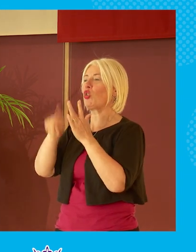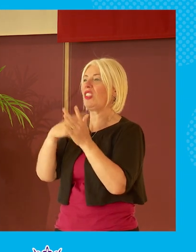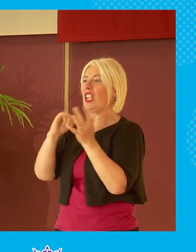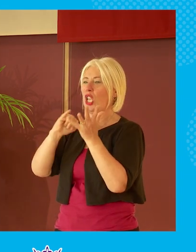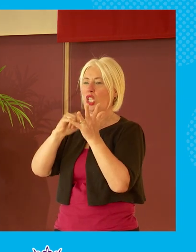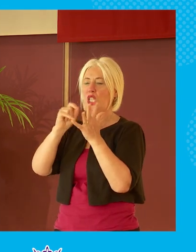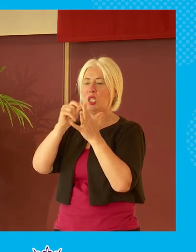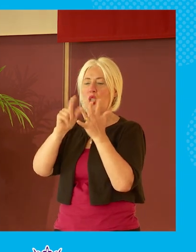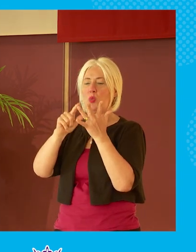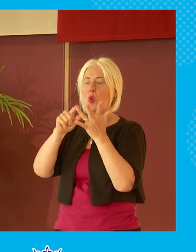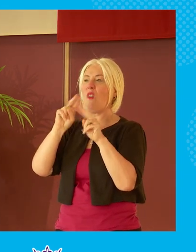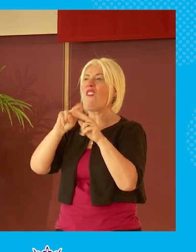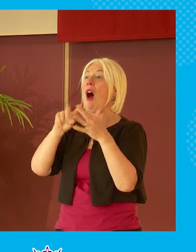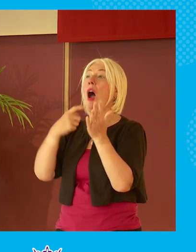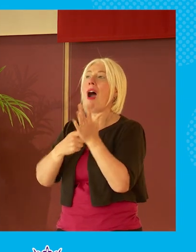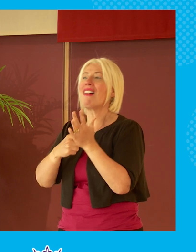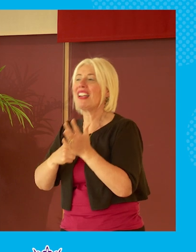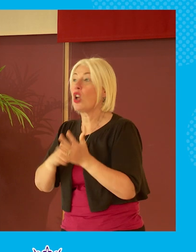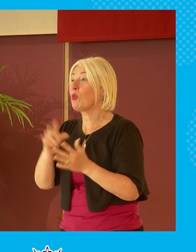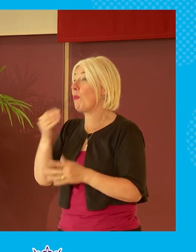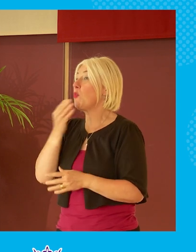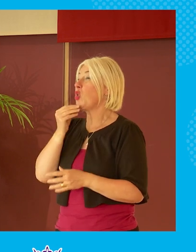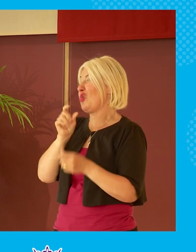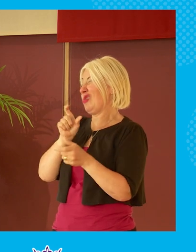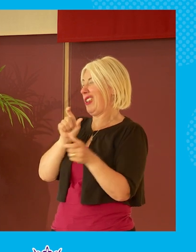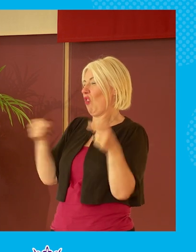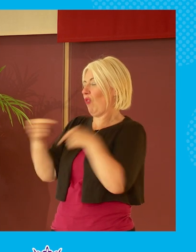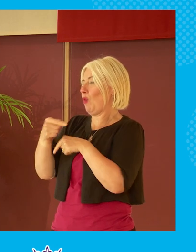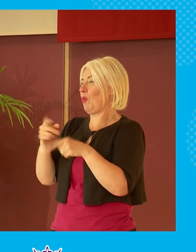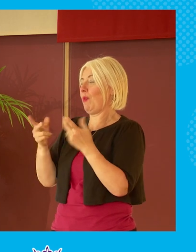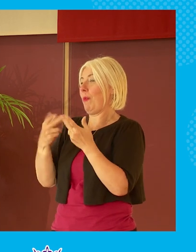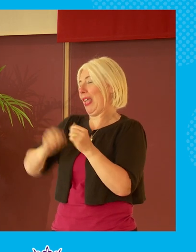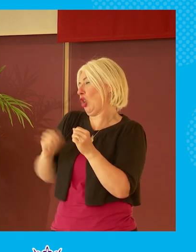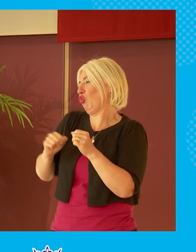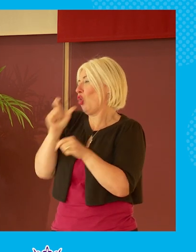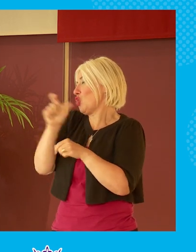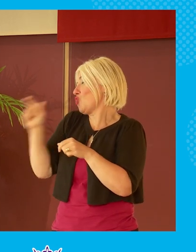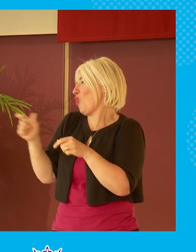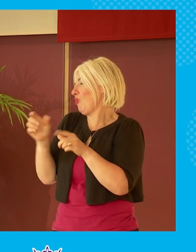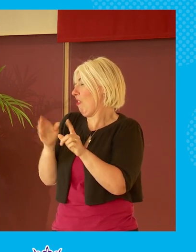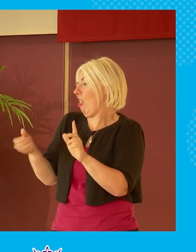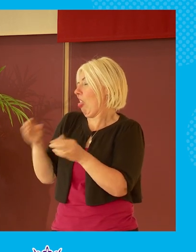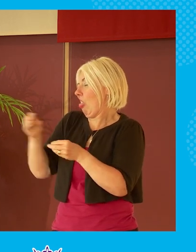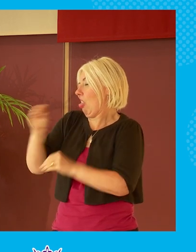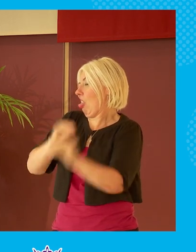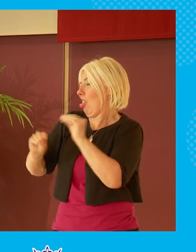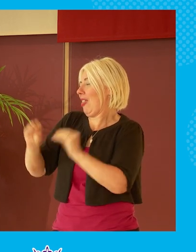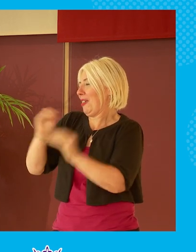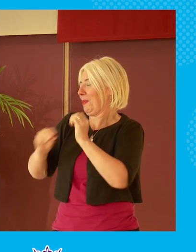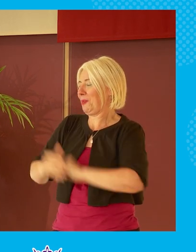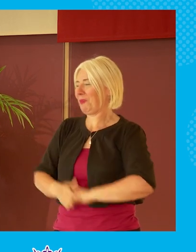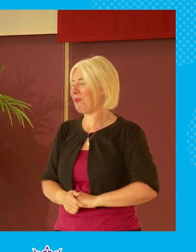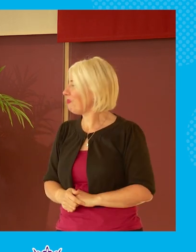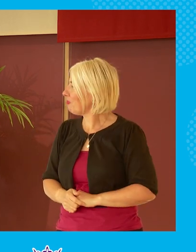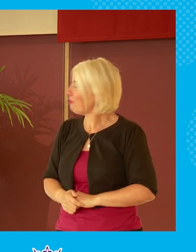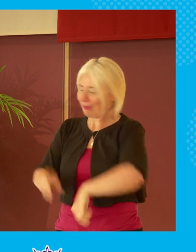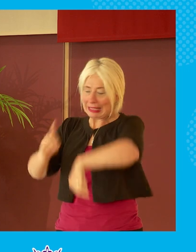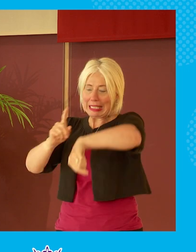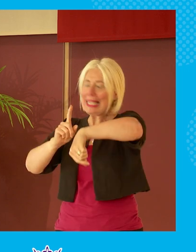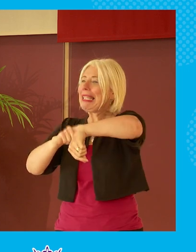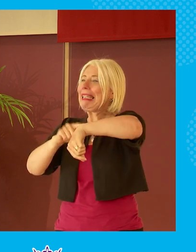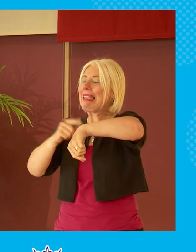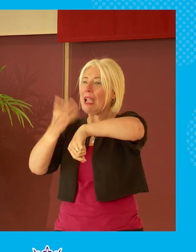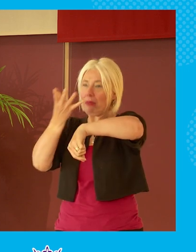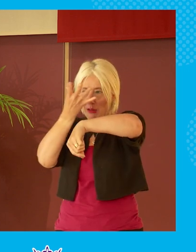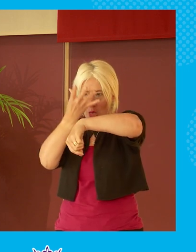be helpful at all times um i i'm conscious of of um running out of time shortly so we've maybe got a couple